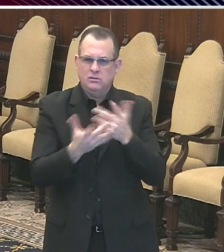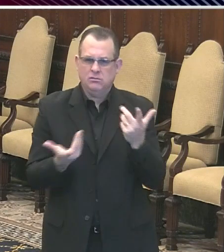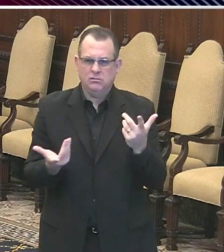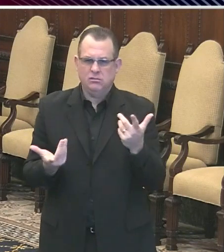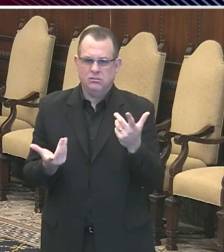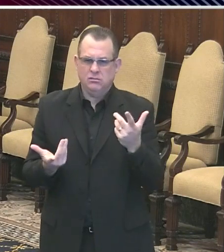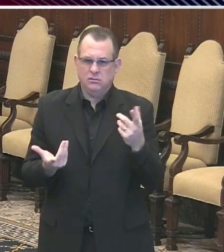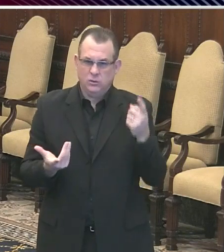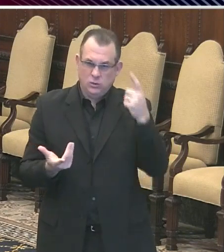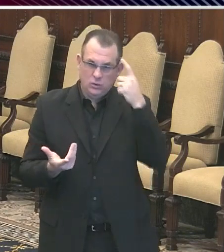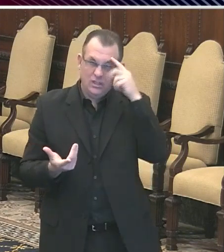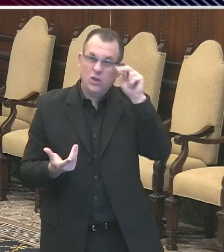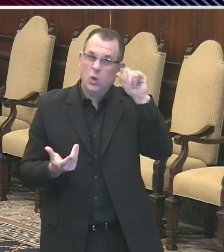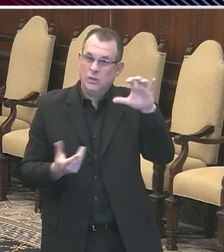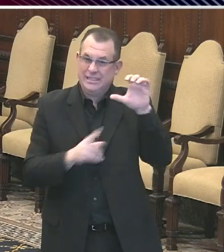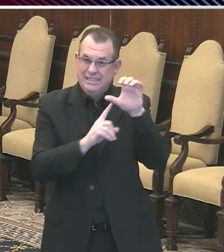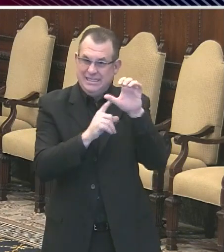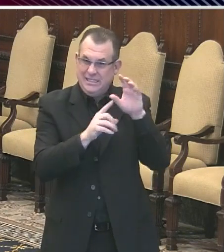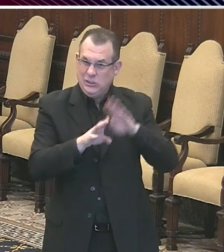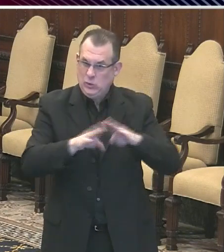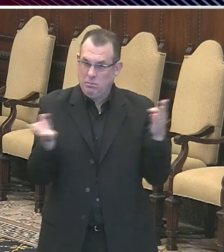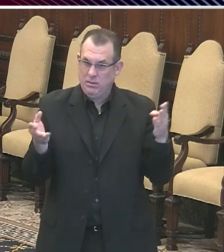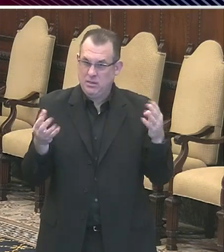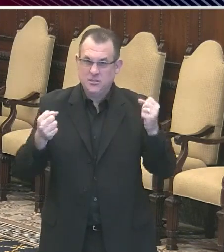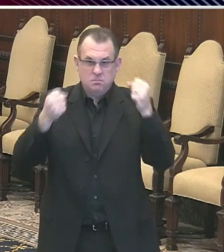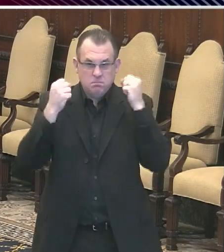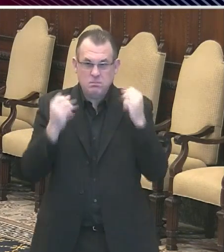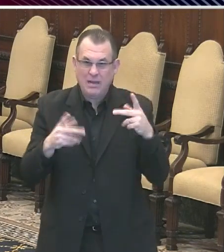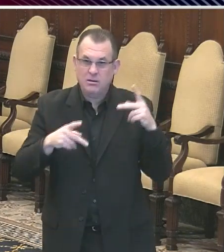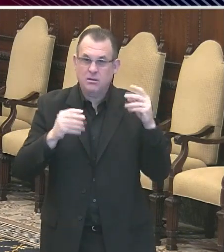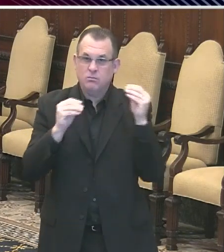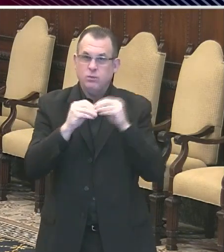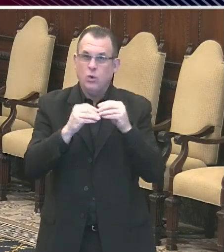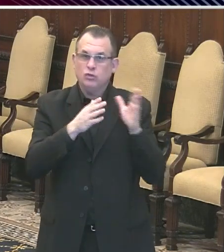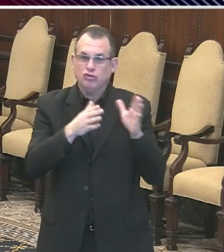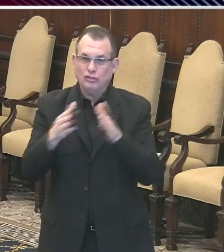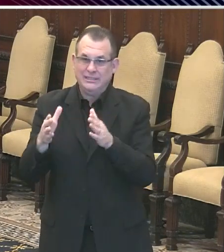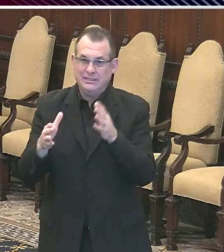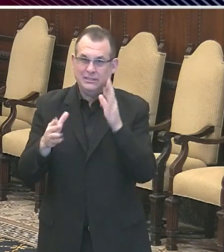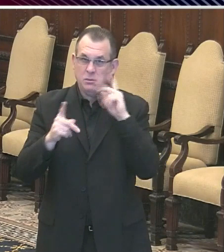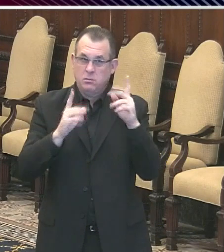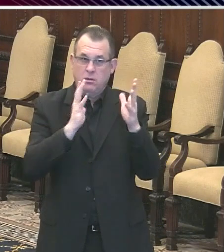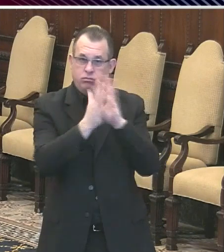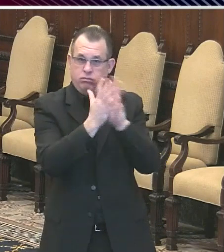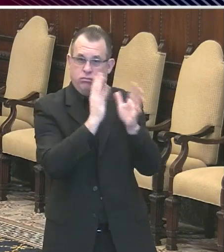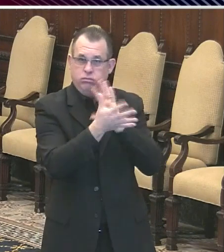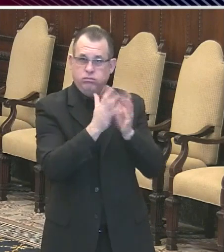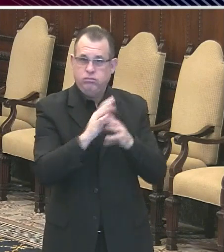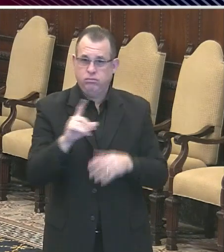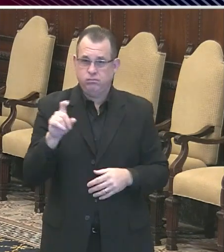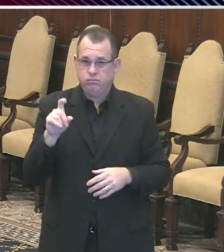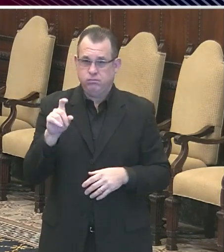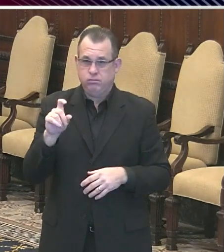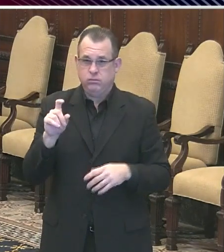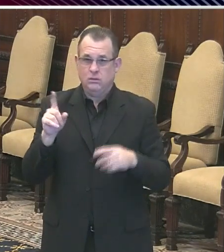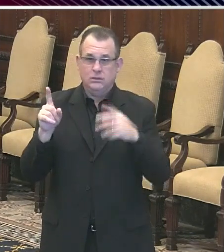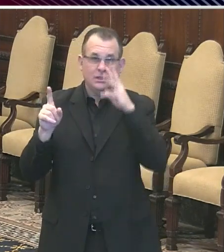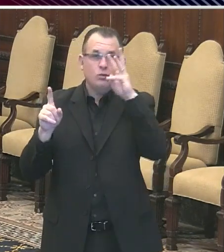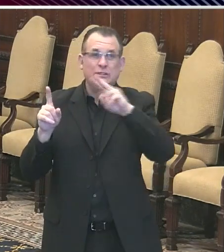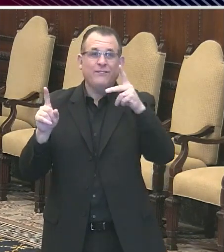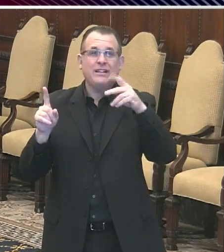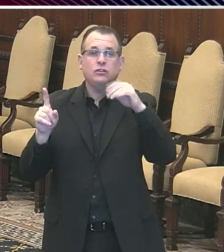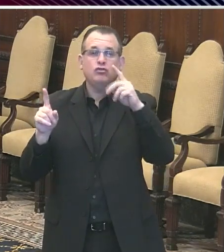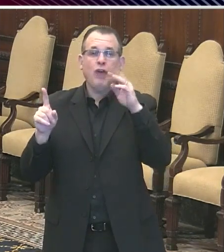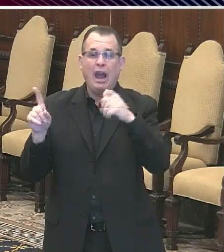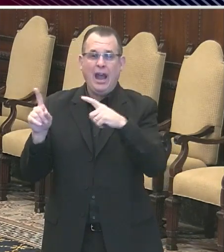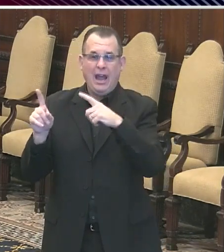open streets and West River Drive in Philly has been increasingly crowded. There was a bike collision there over the weekend and an ambulance came. Is your